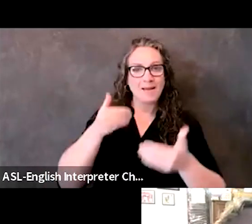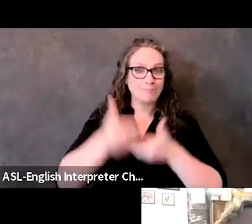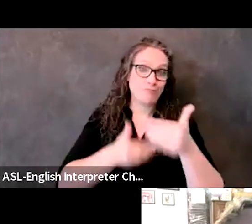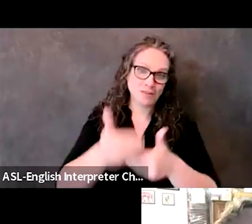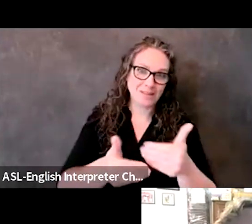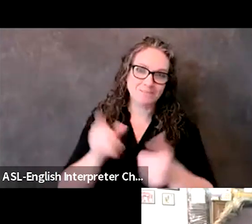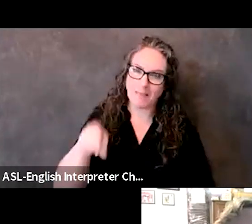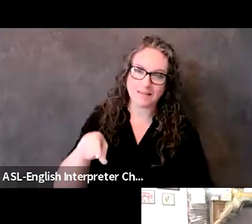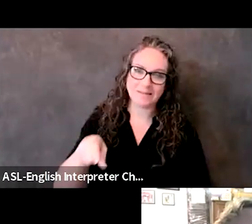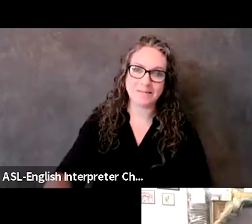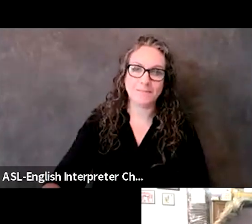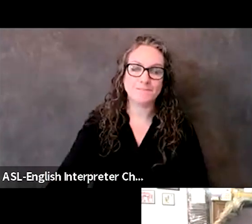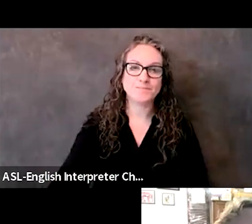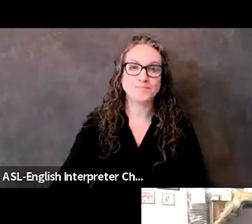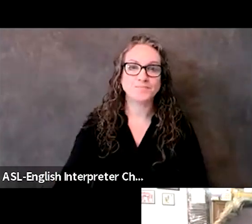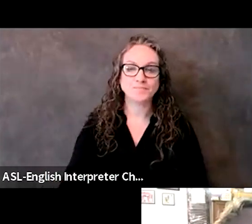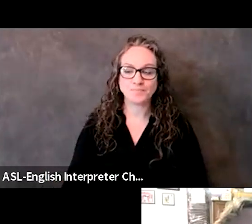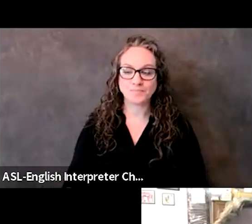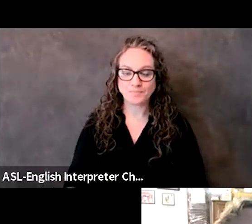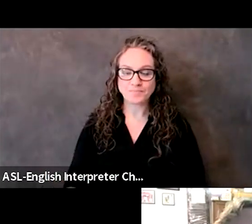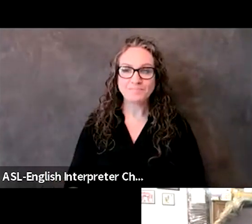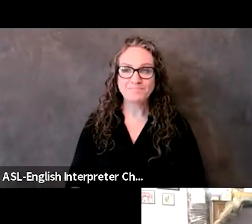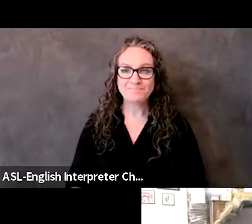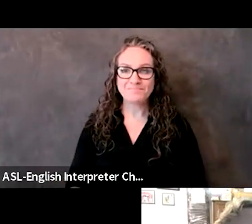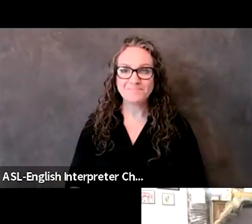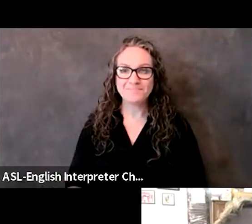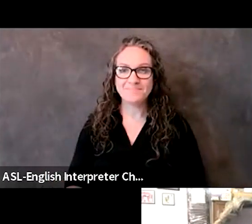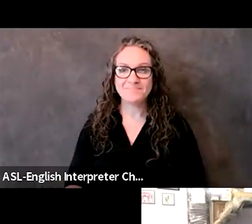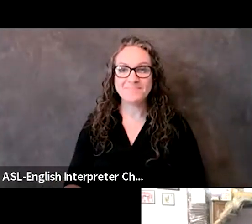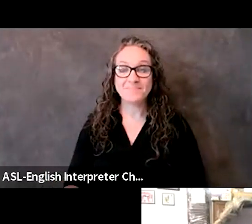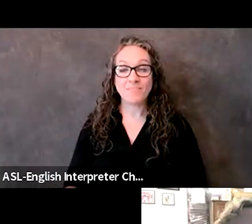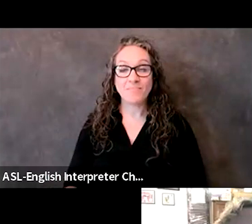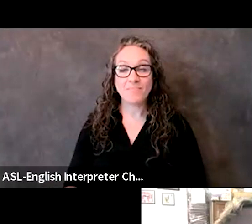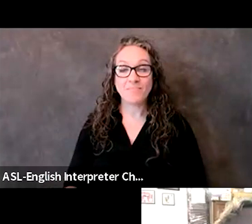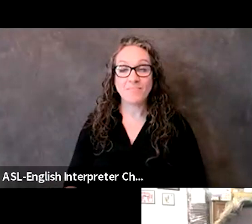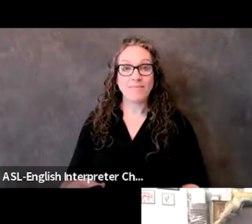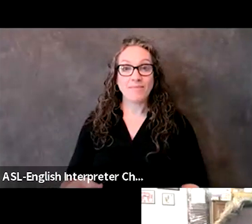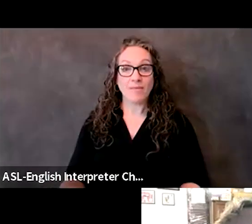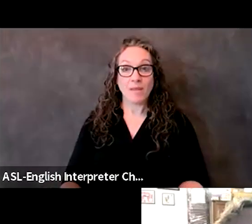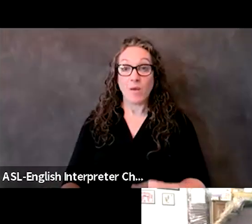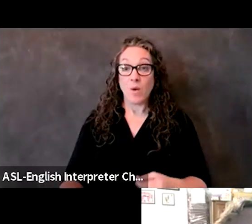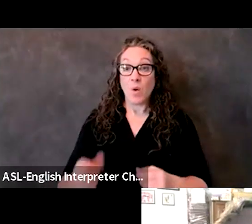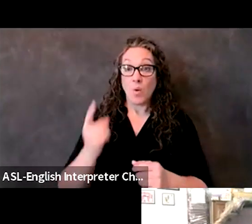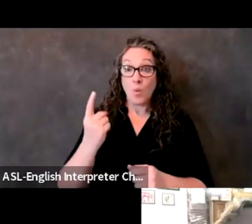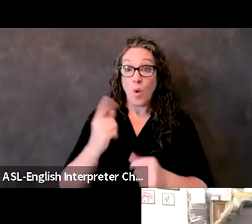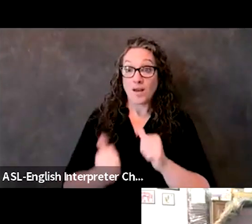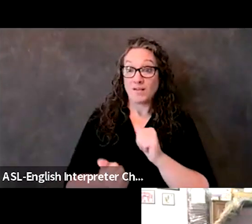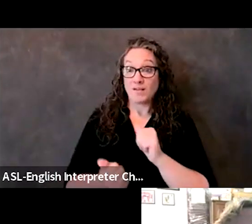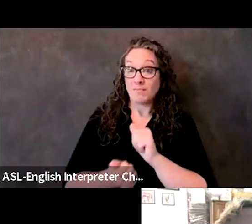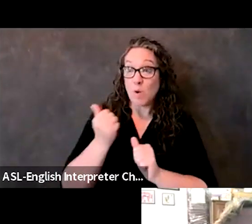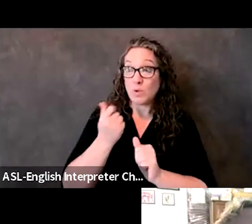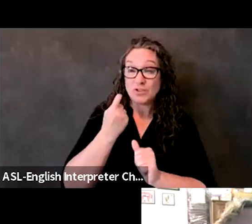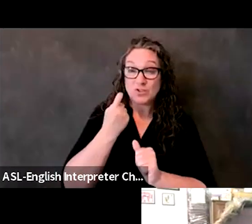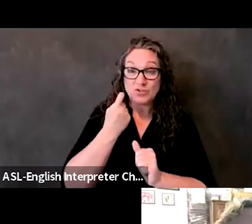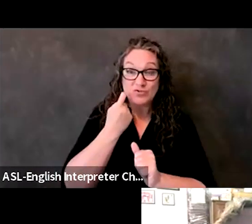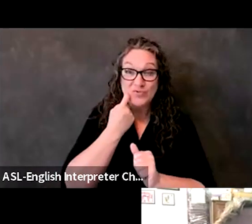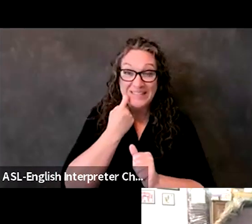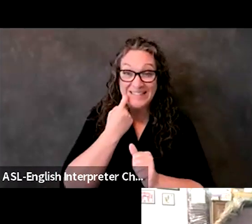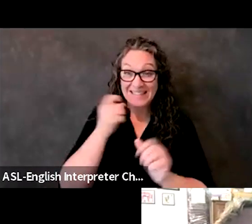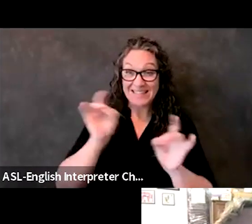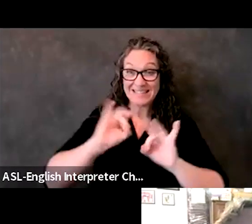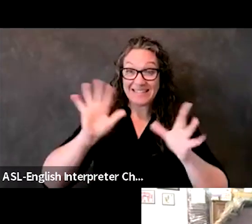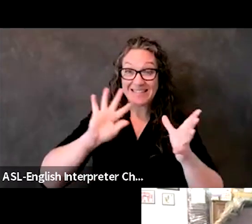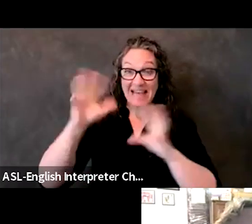to activate this group for the first time during one of the darkest moments in our recent disasters, and it was dark because